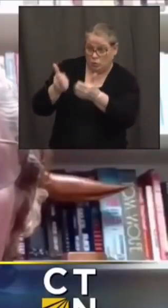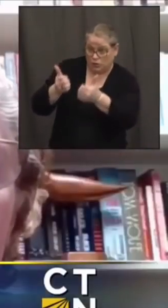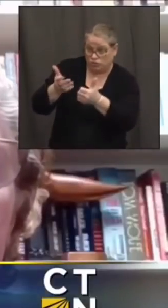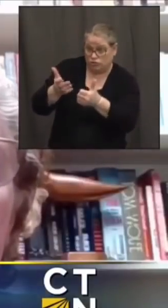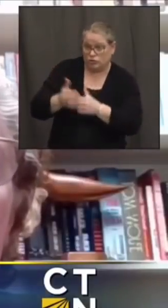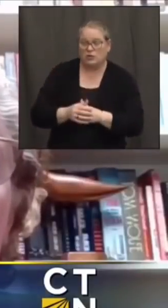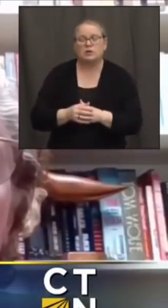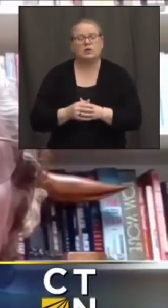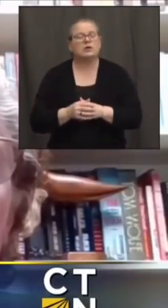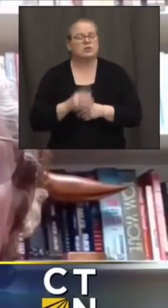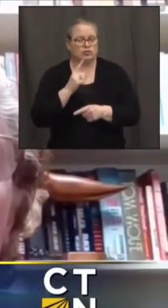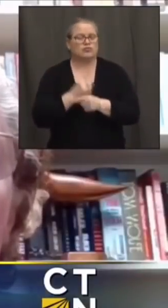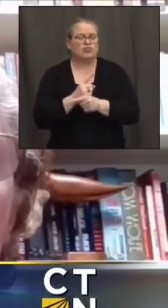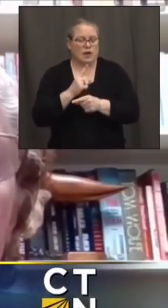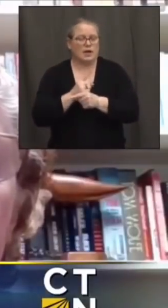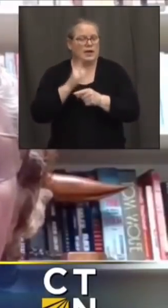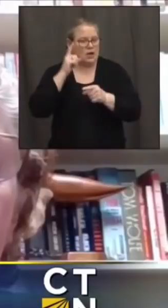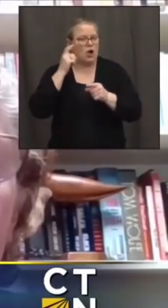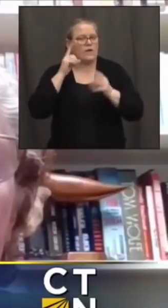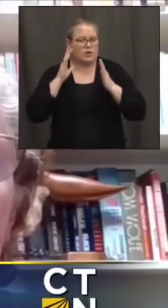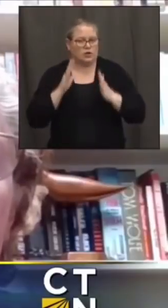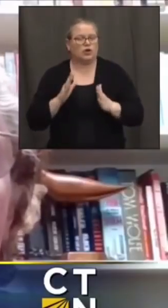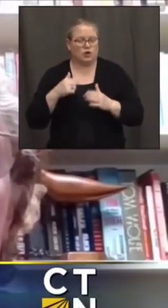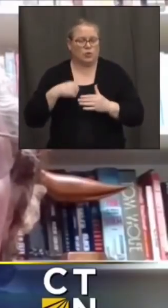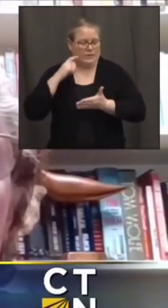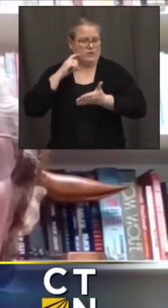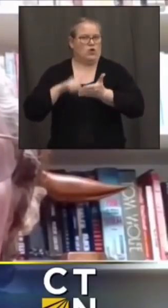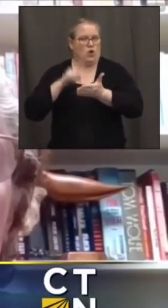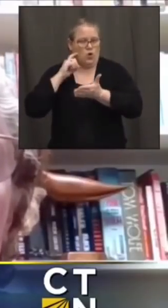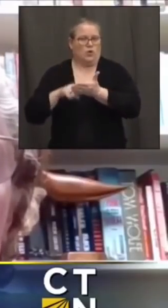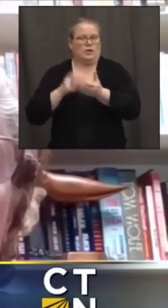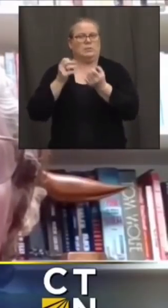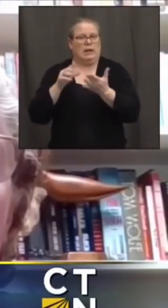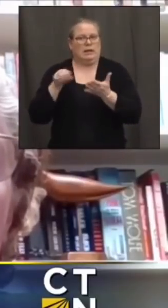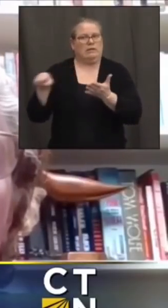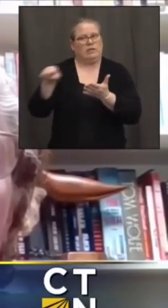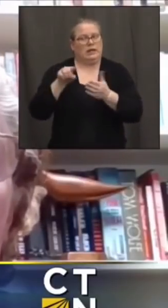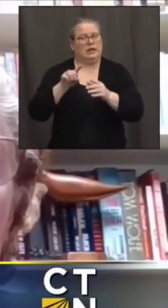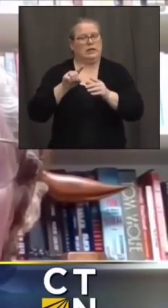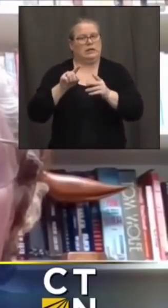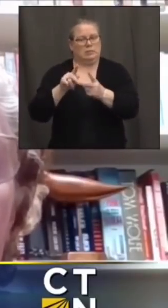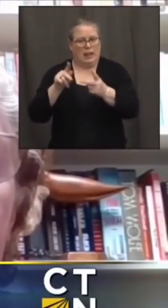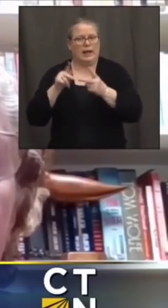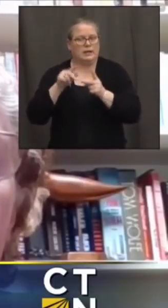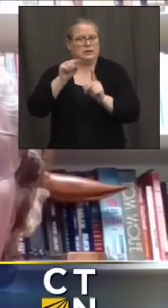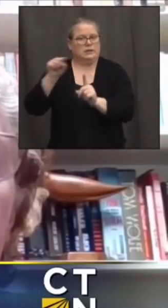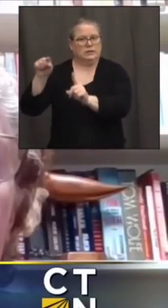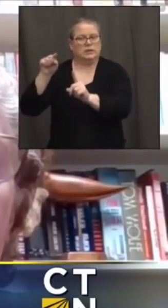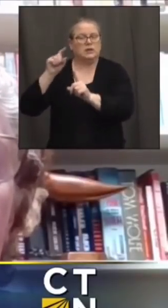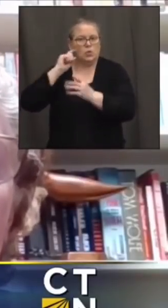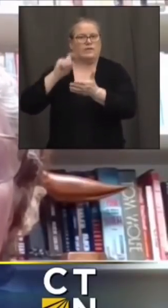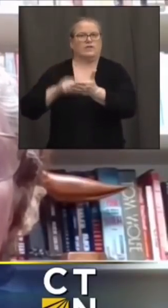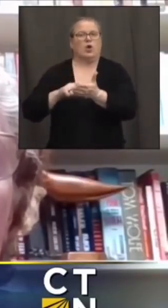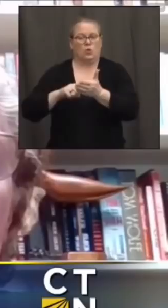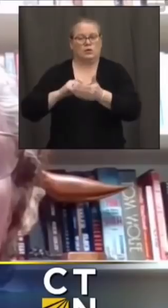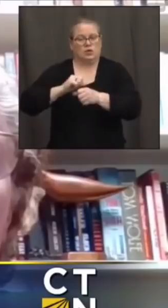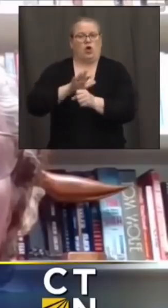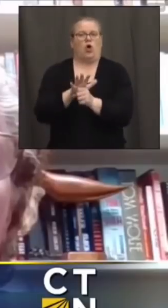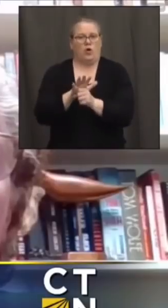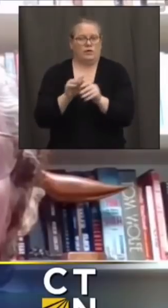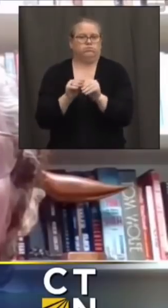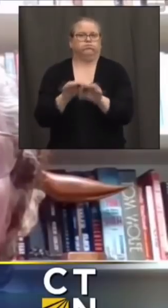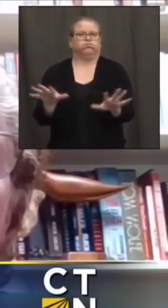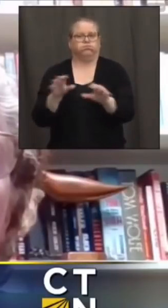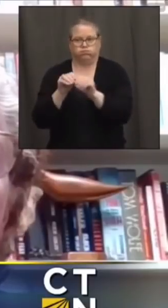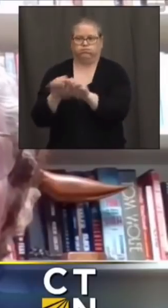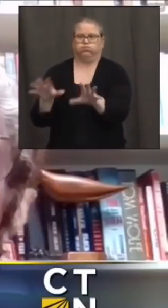governor a lot of these um we have seen outbreaks in a number of these facilities and so we do want to um get their vaccinations going as soon as we